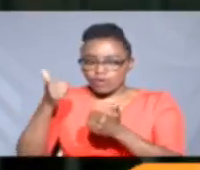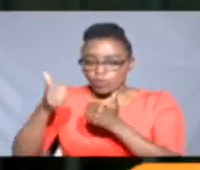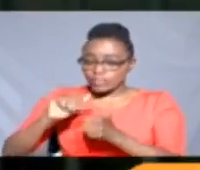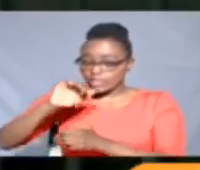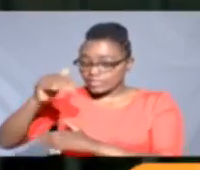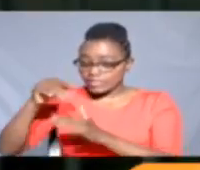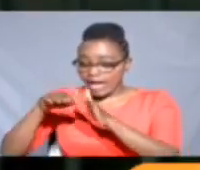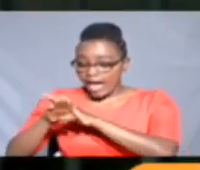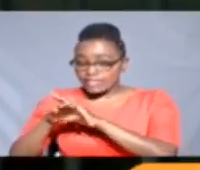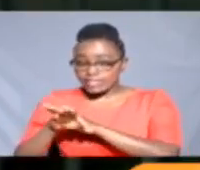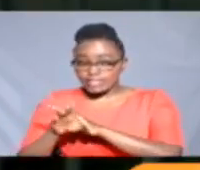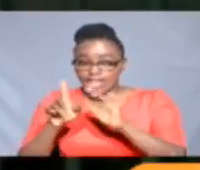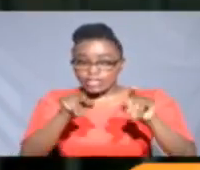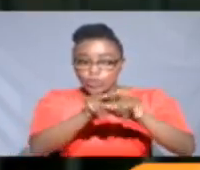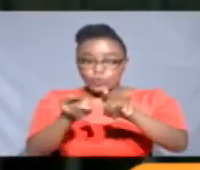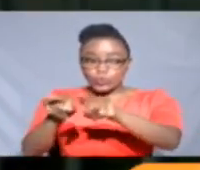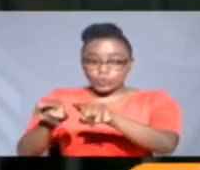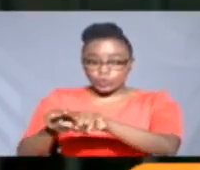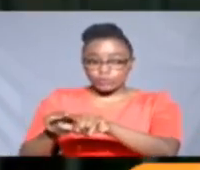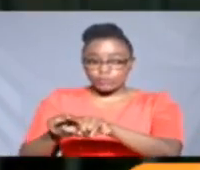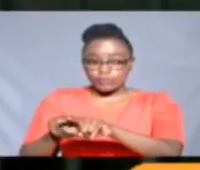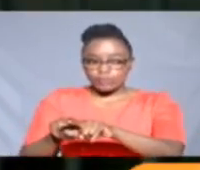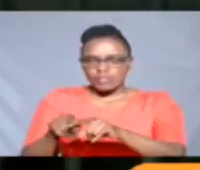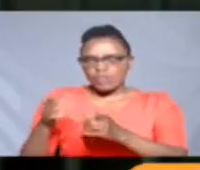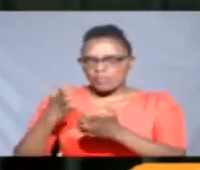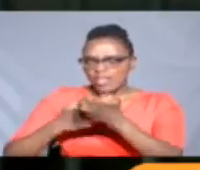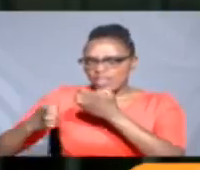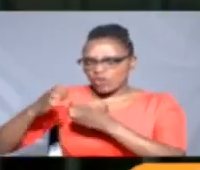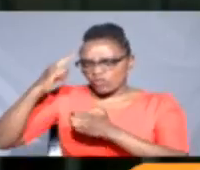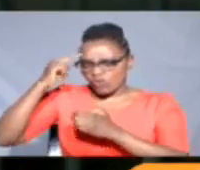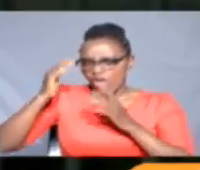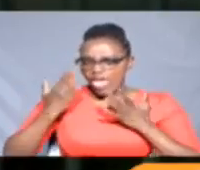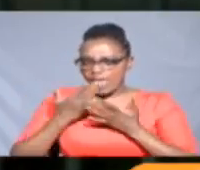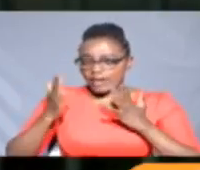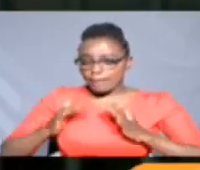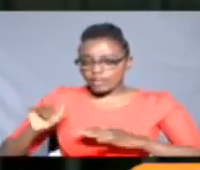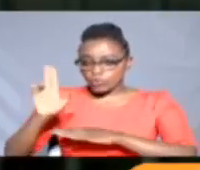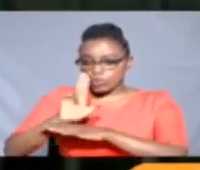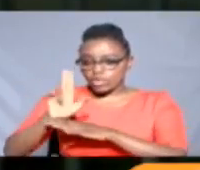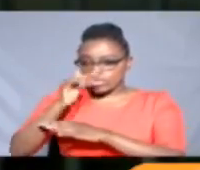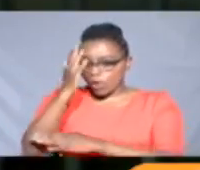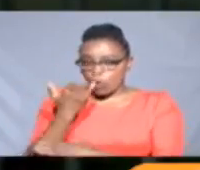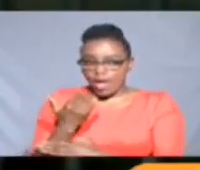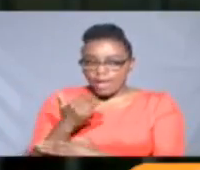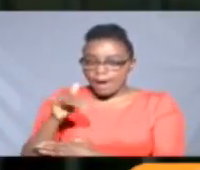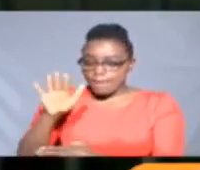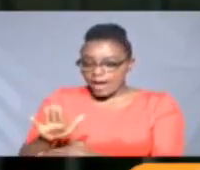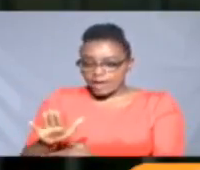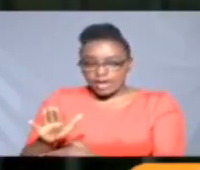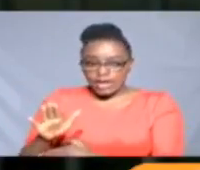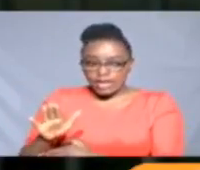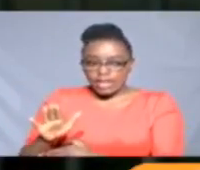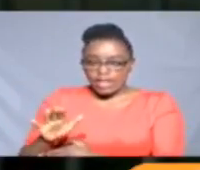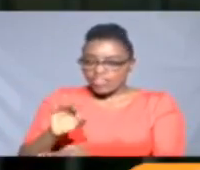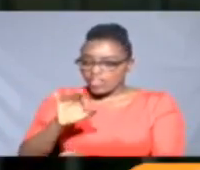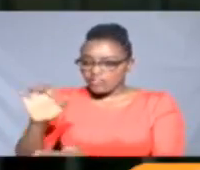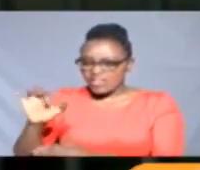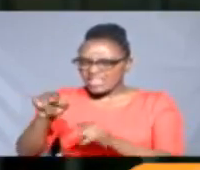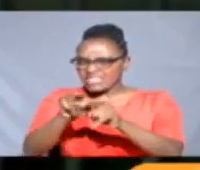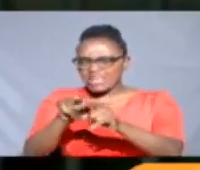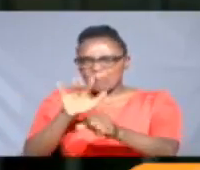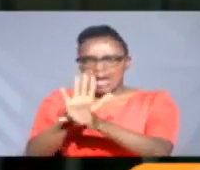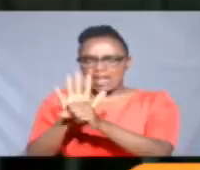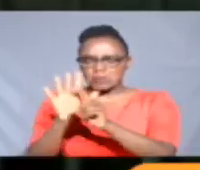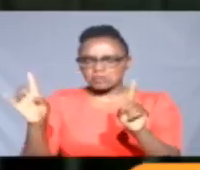vehicles that will have ridged the city. And it will be very economical for a user. Because where you park and ride, the fee